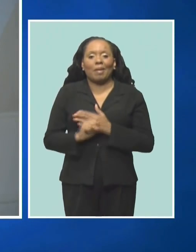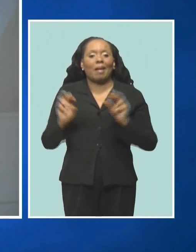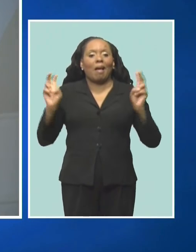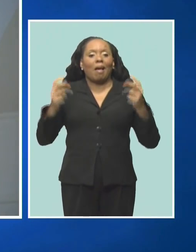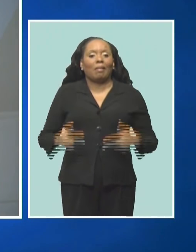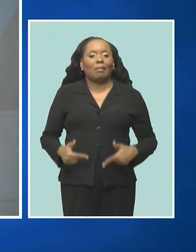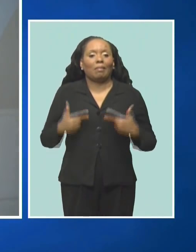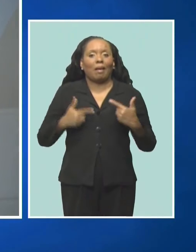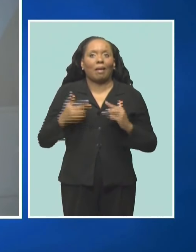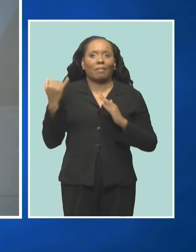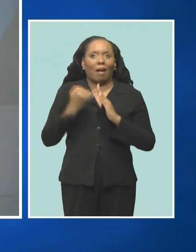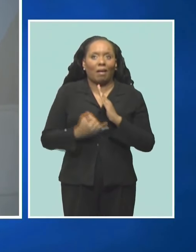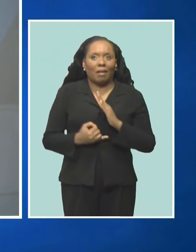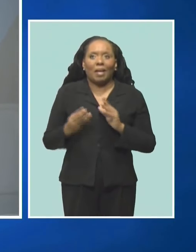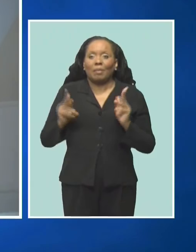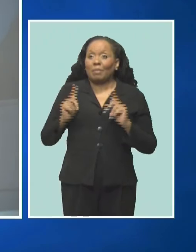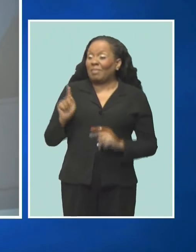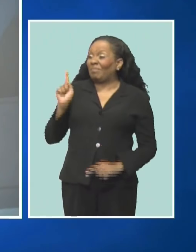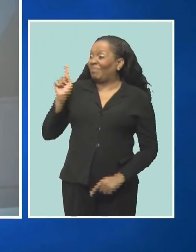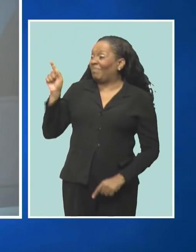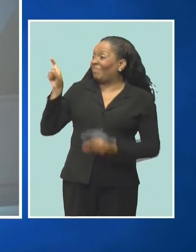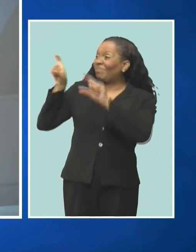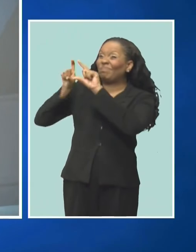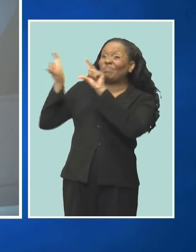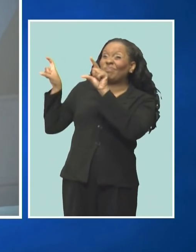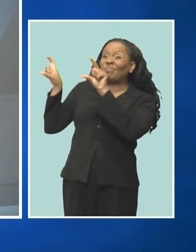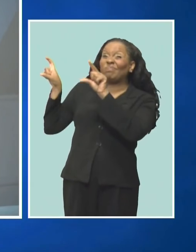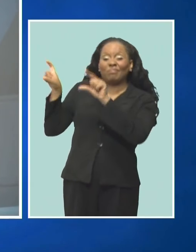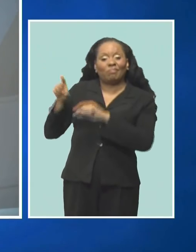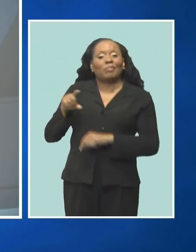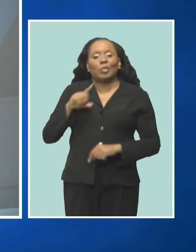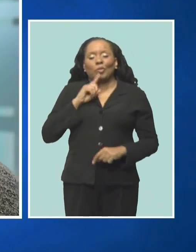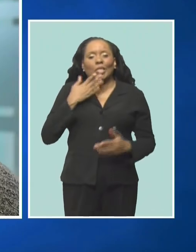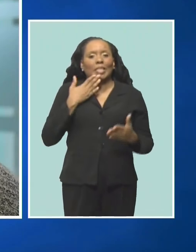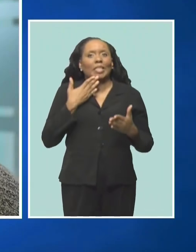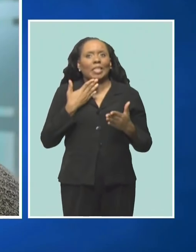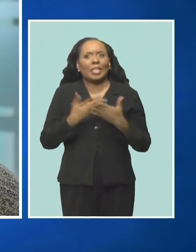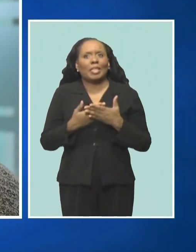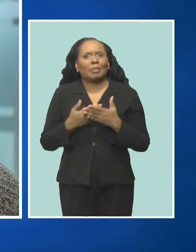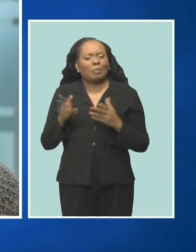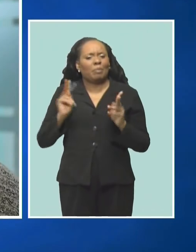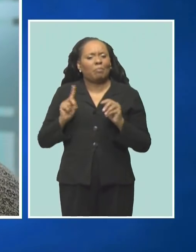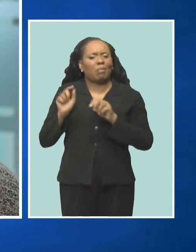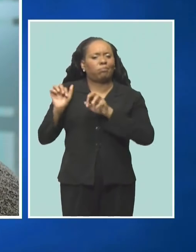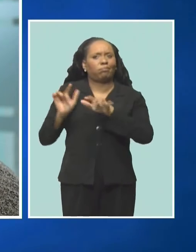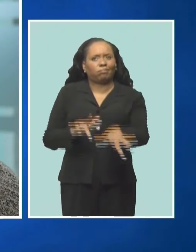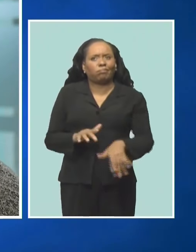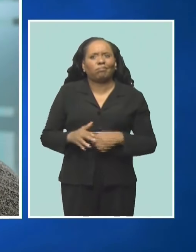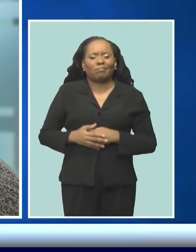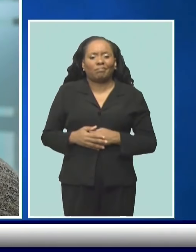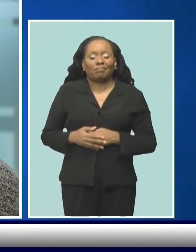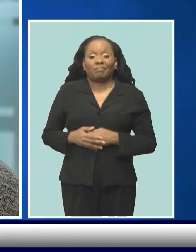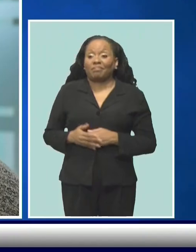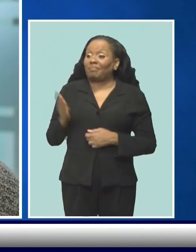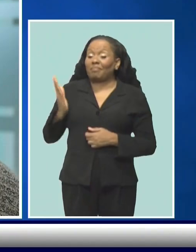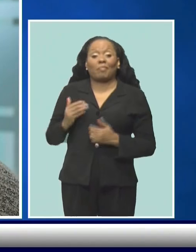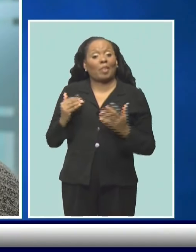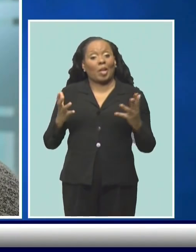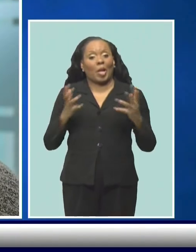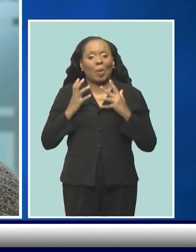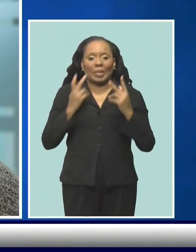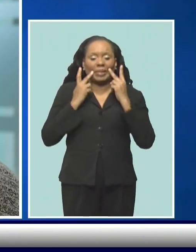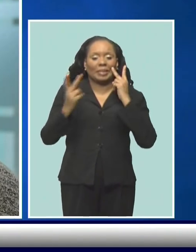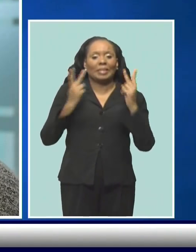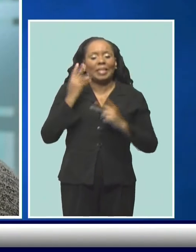the foot traffic here at the Platinum Coast Cigar Lounge is encouraging. We're looking to see if we can go to a couple more